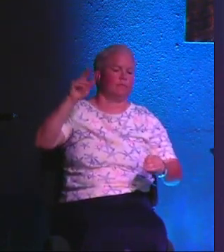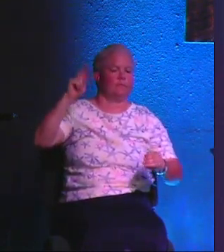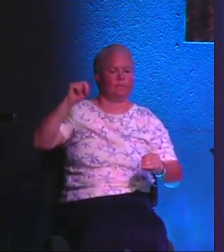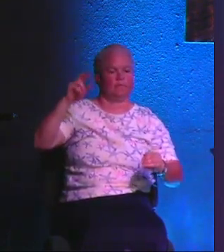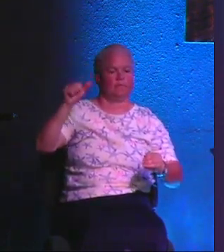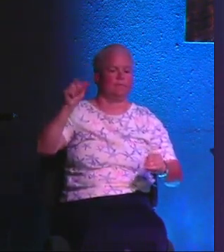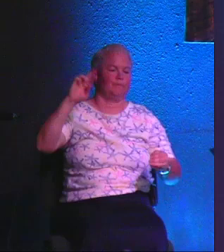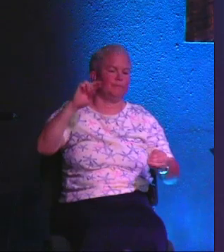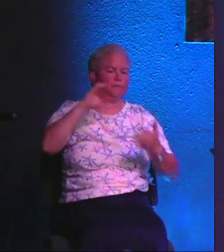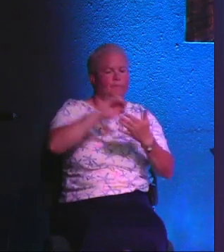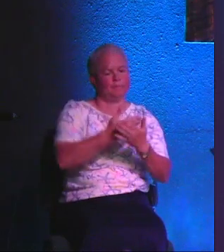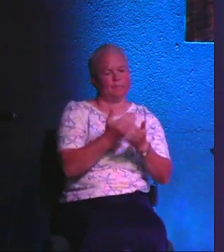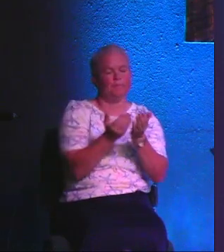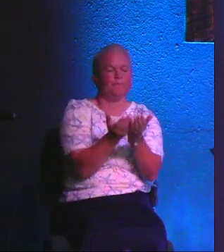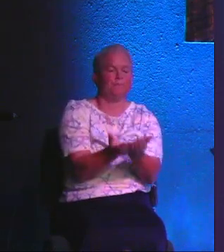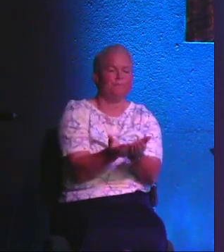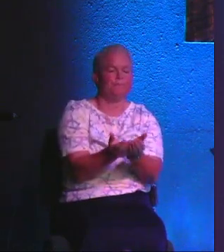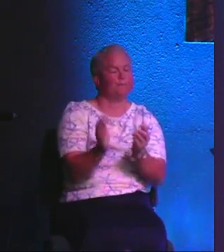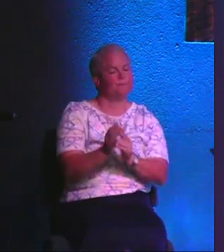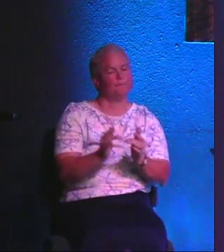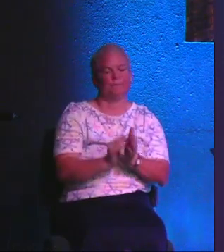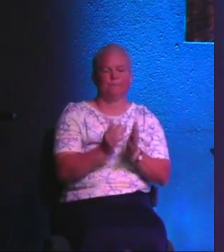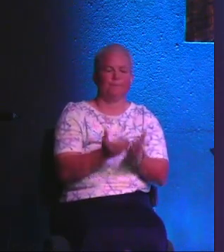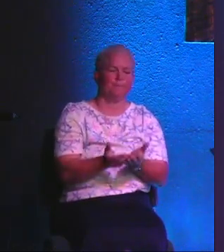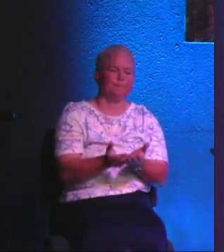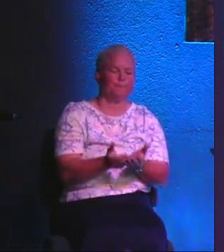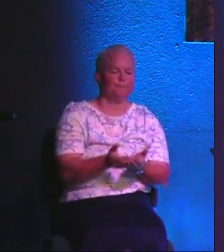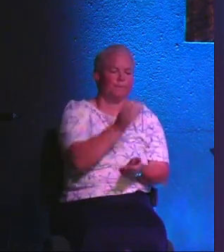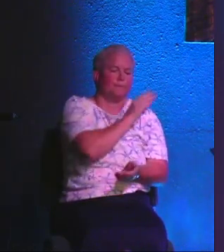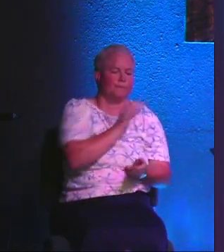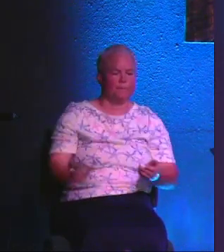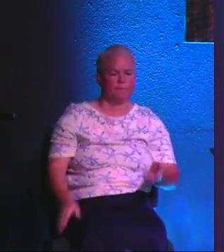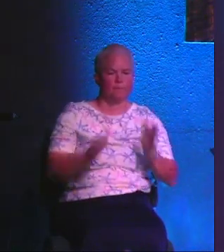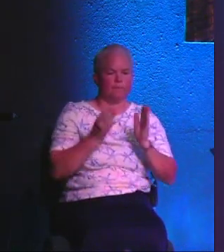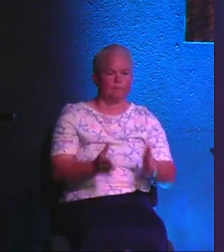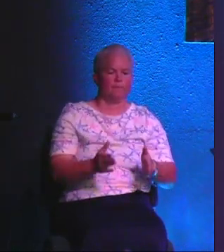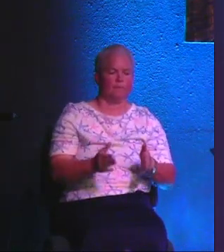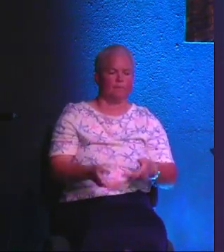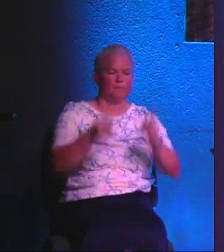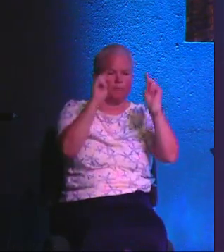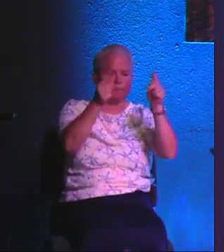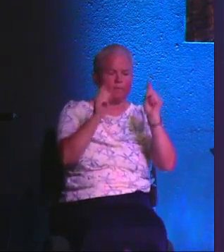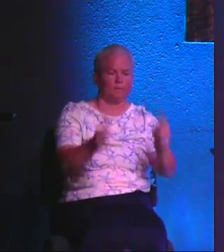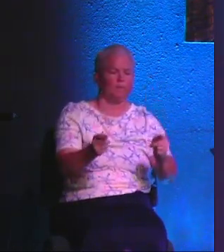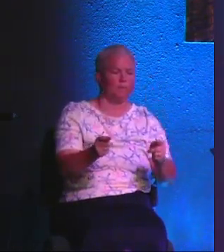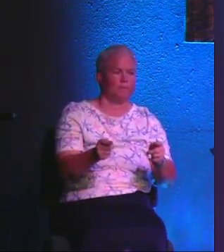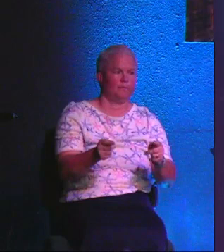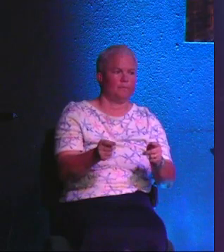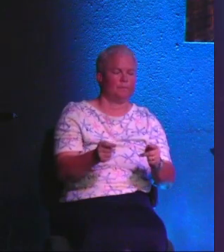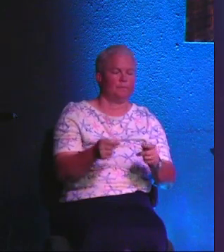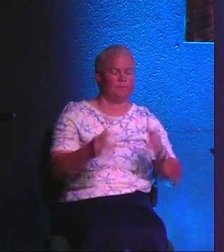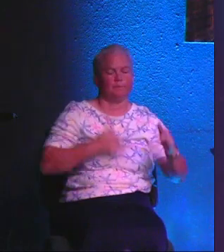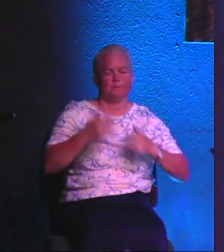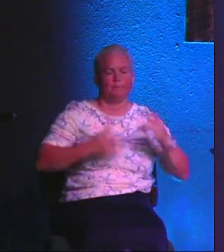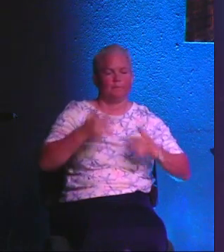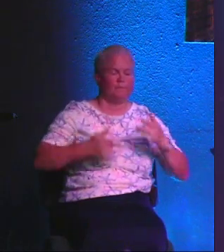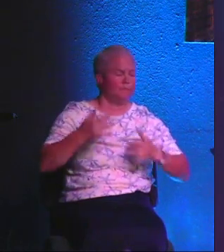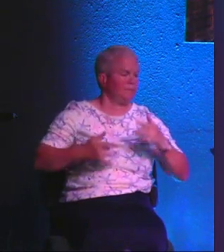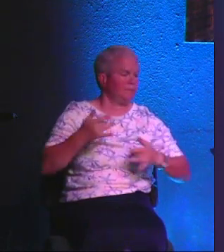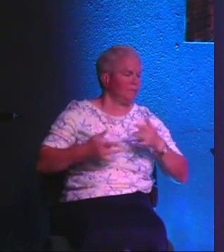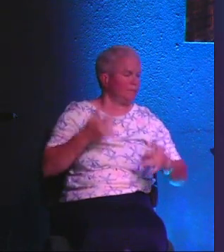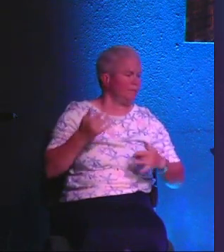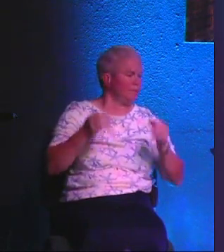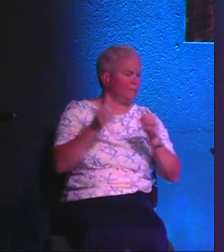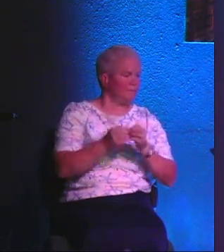they got the newest book at the Christian bookstore and maybe it was just something that got them excited and boy,